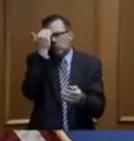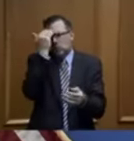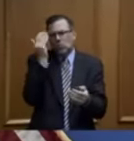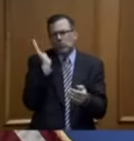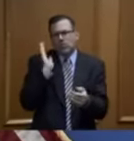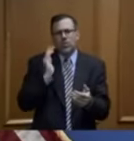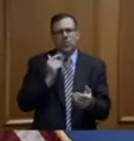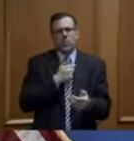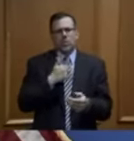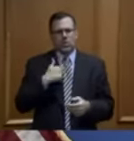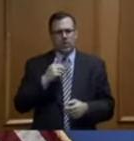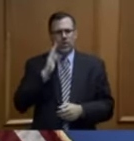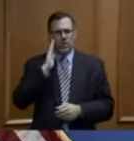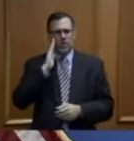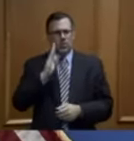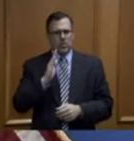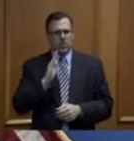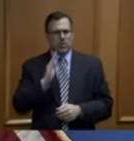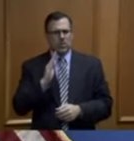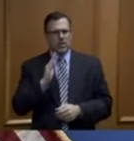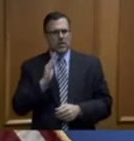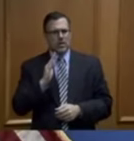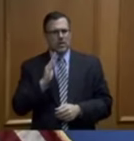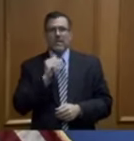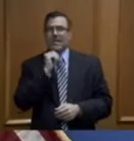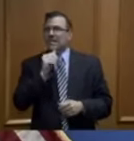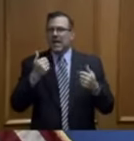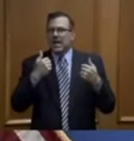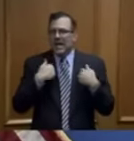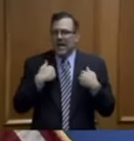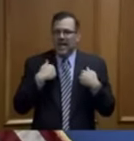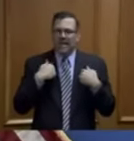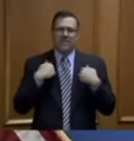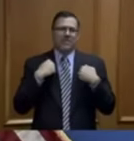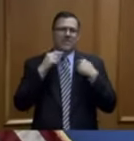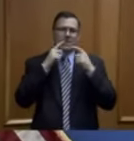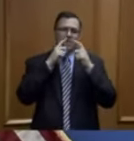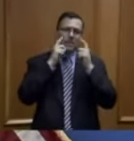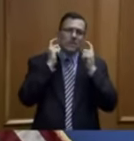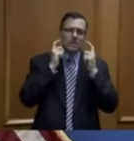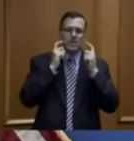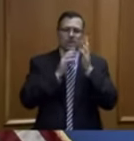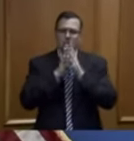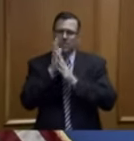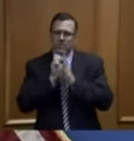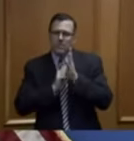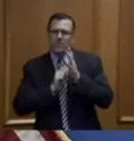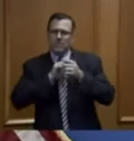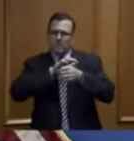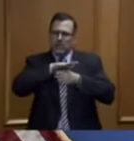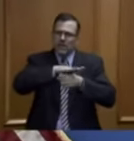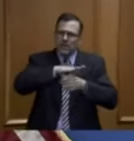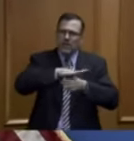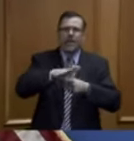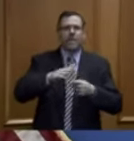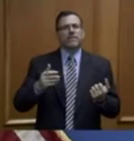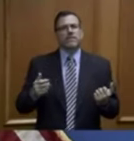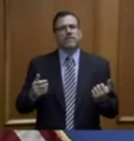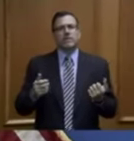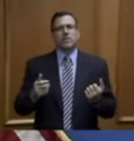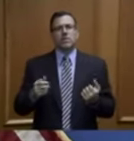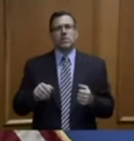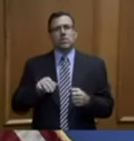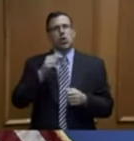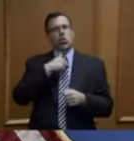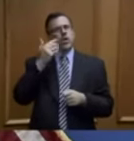were in which we didn't have personal protective equipment that we would allow first responders to have safety in this way, but